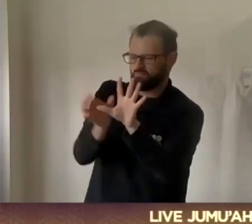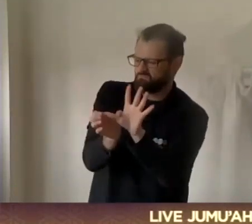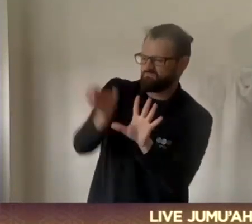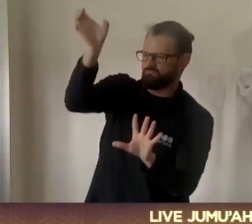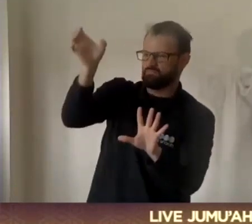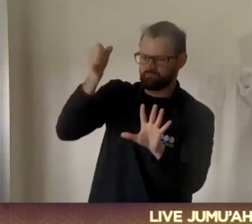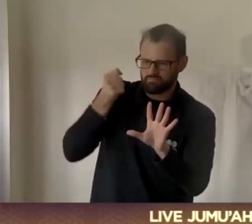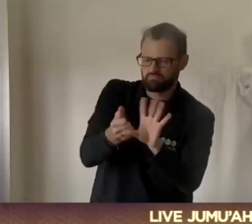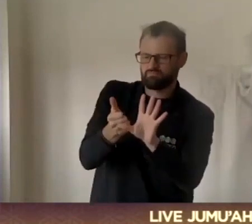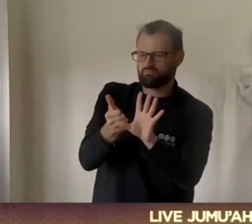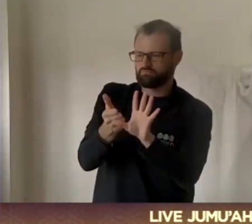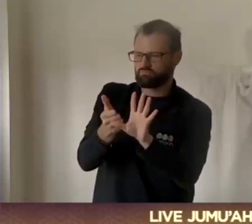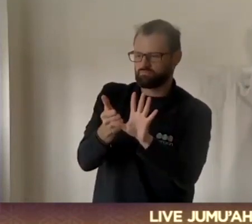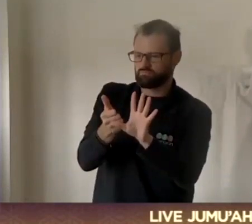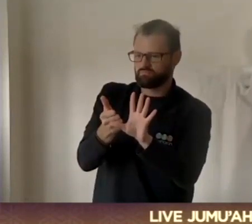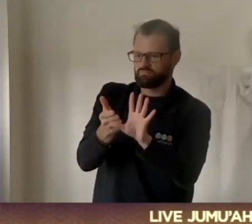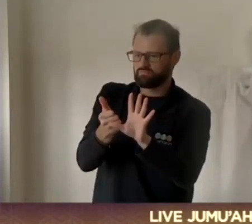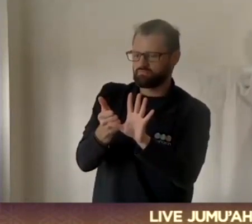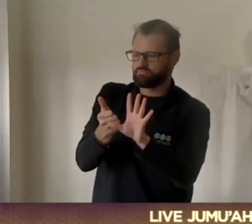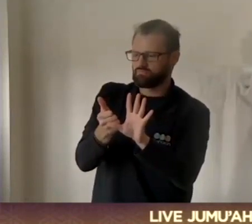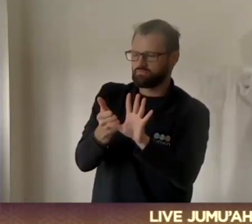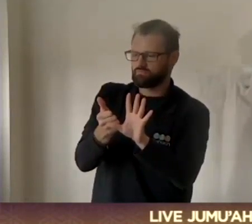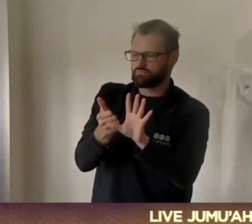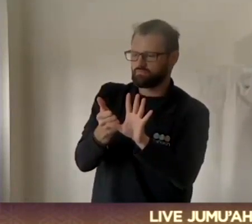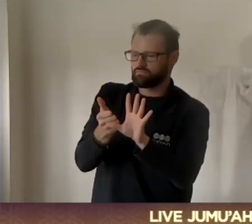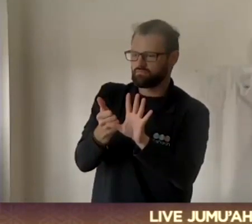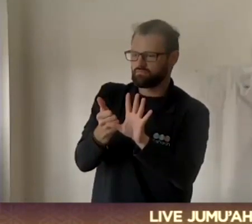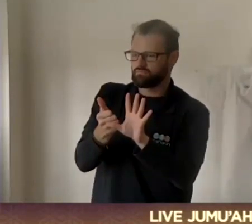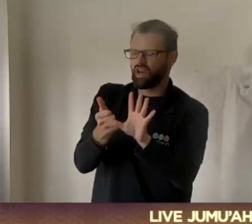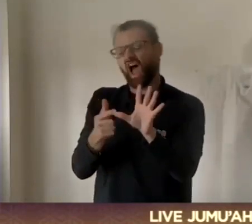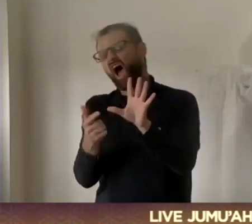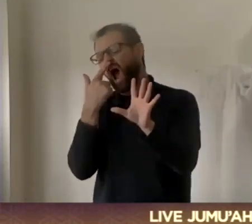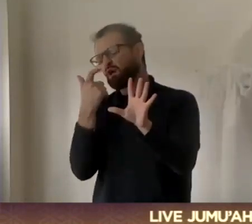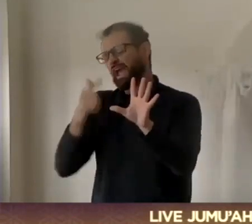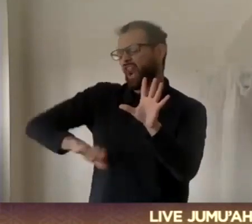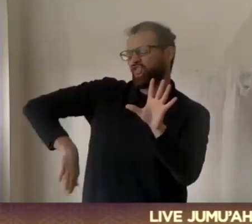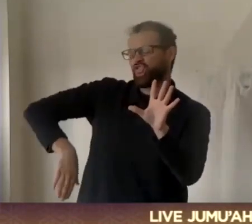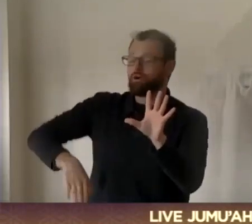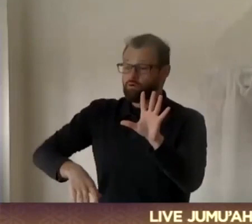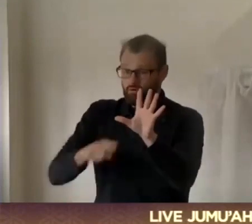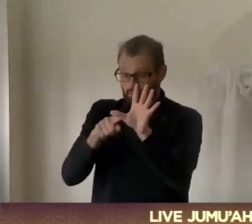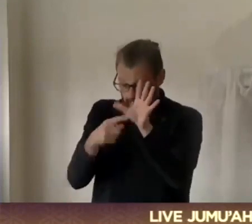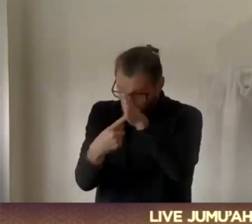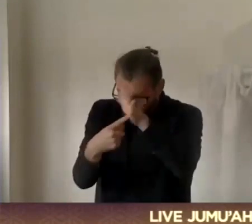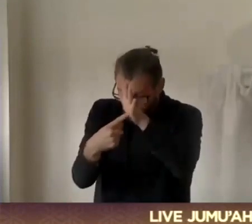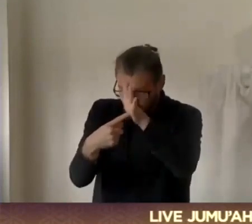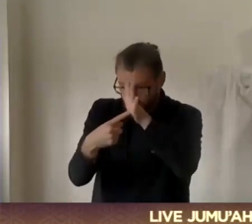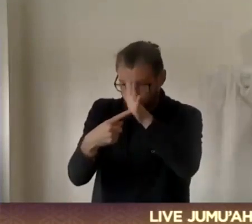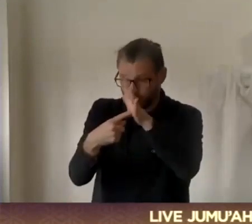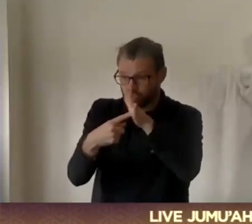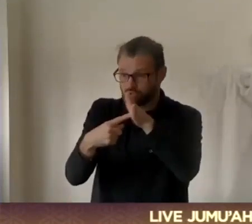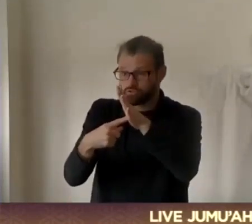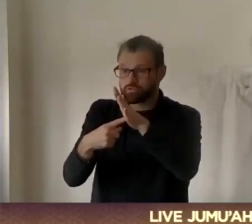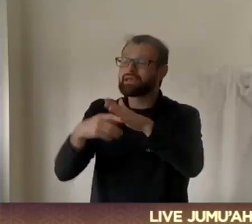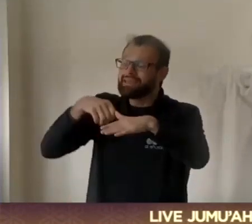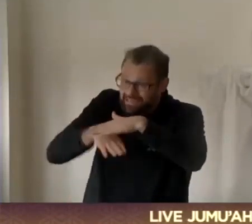It is not something that is, by the way, it is the most important pillar, the cornerstone. When people enter the